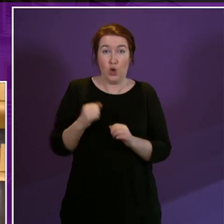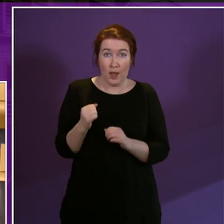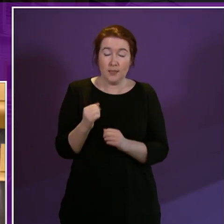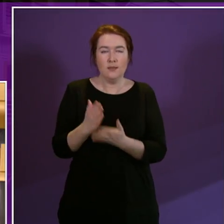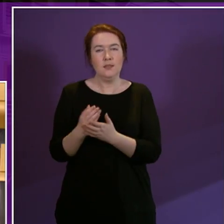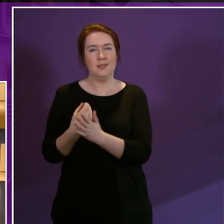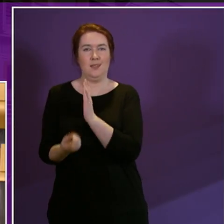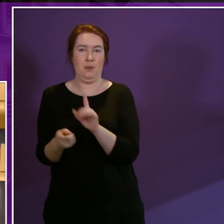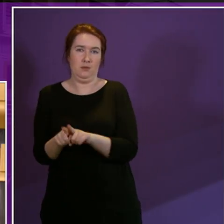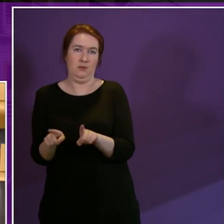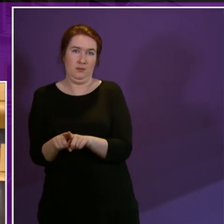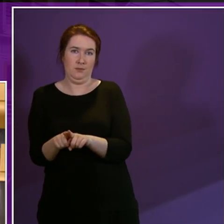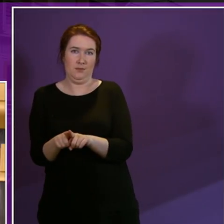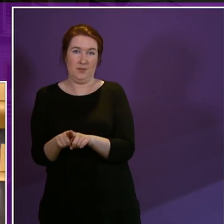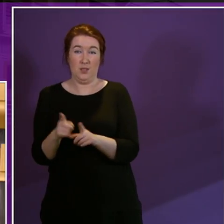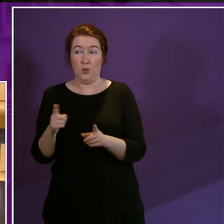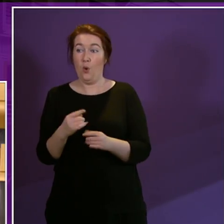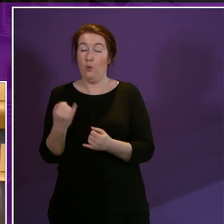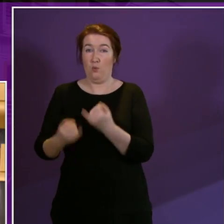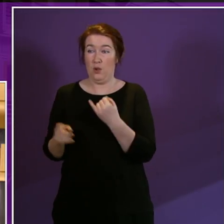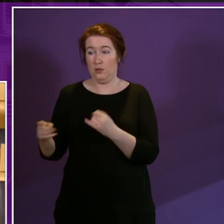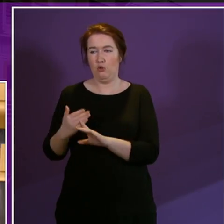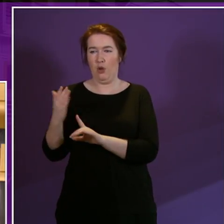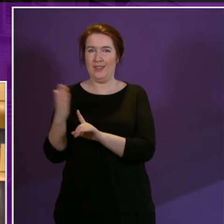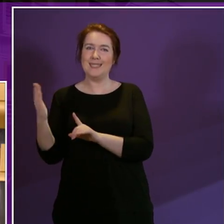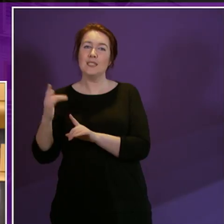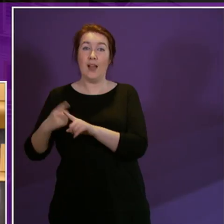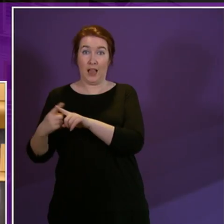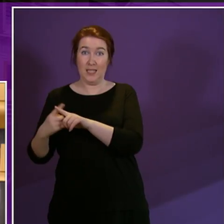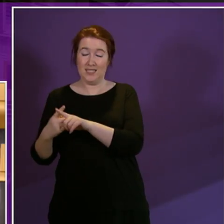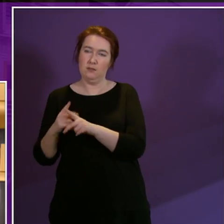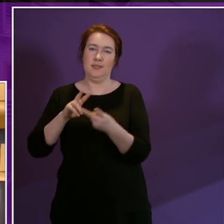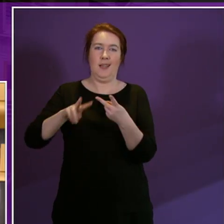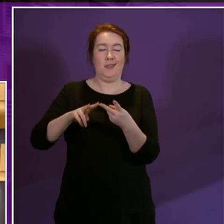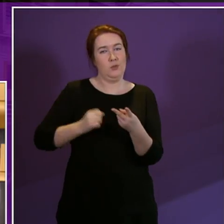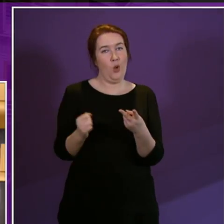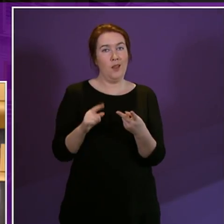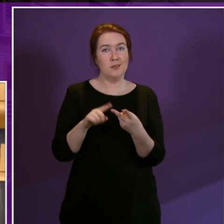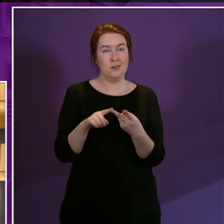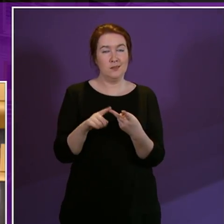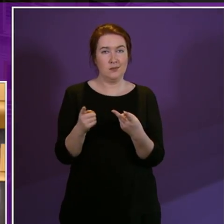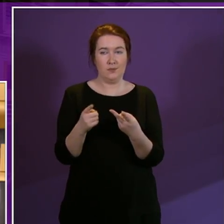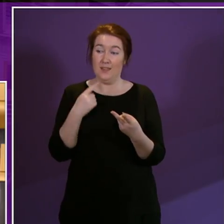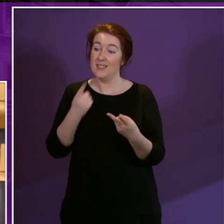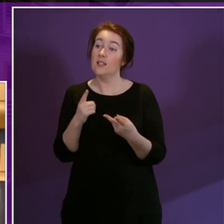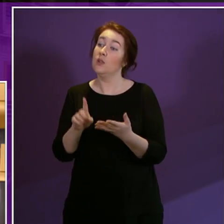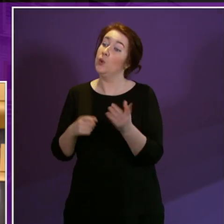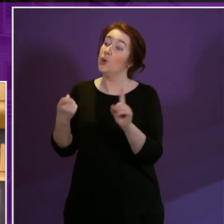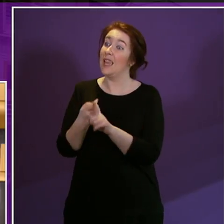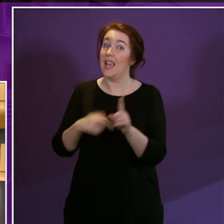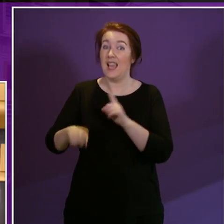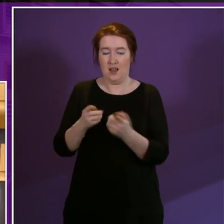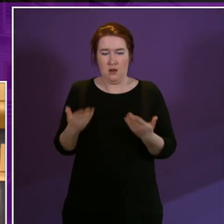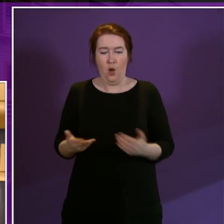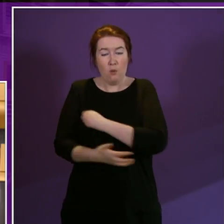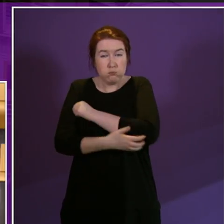rate in the UK after the north east of England. They've said that across the UK, modern poverty is